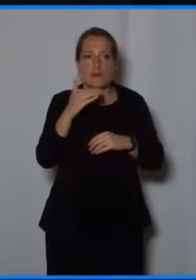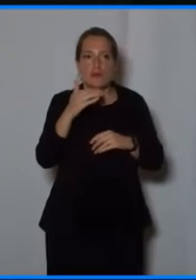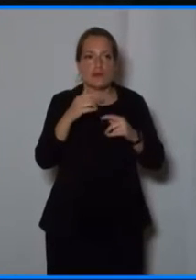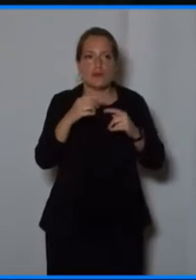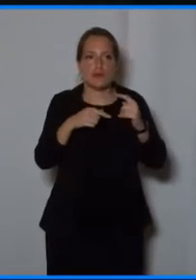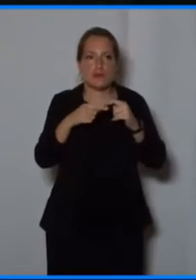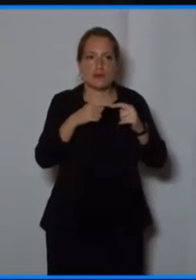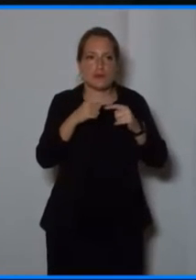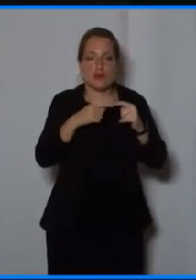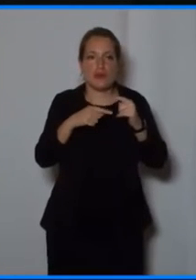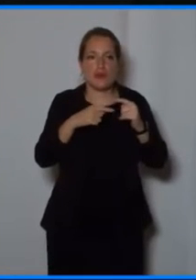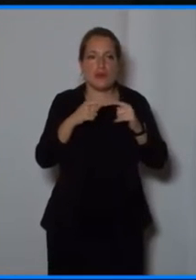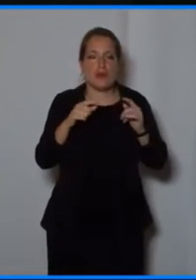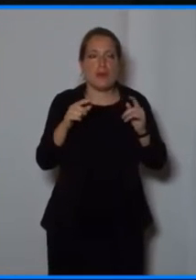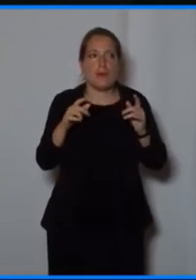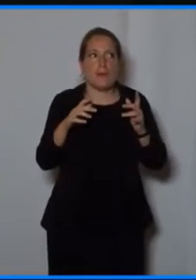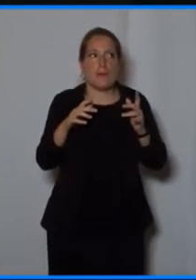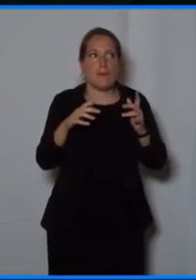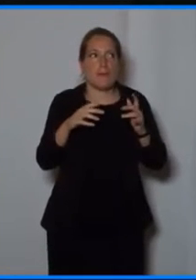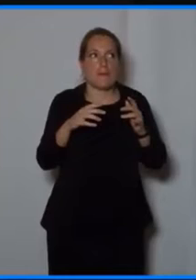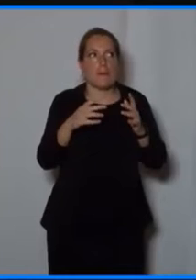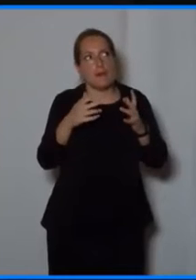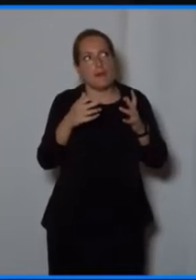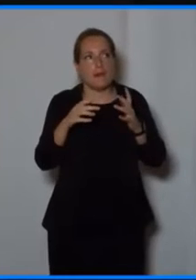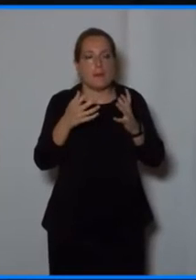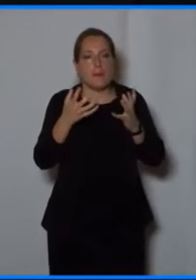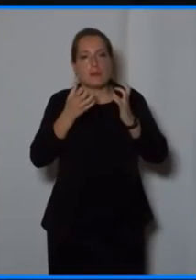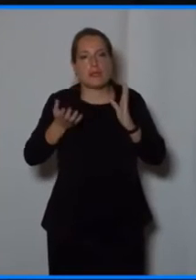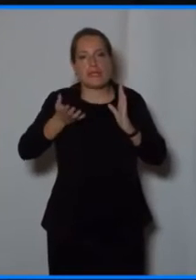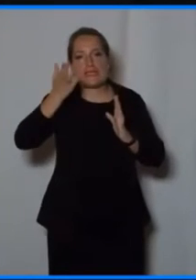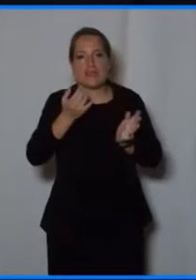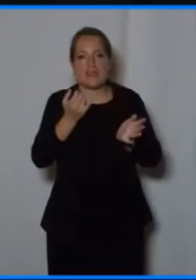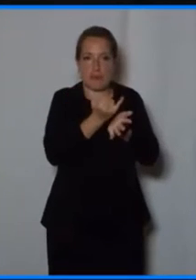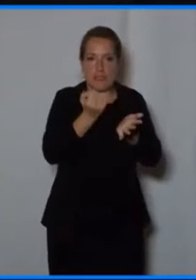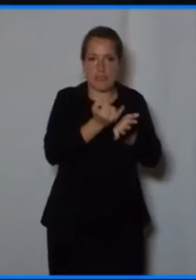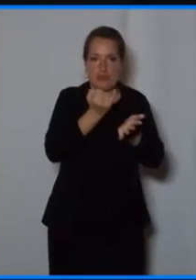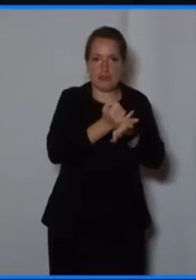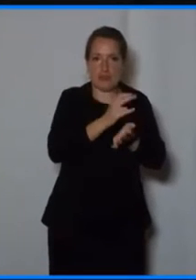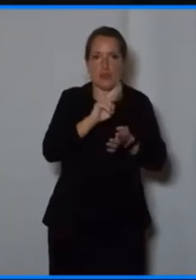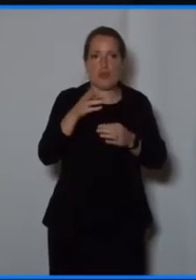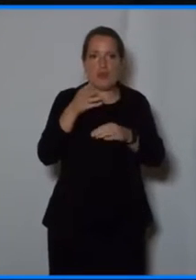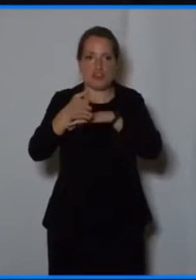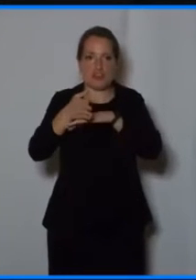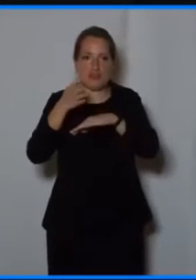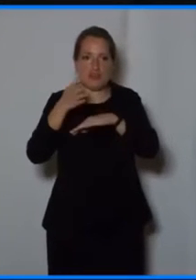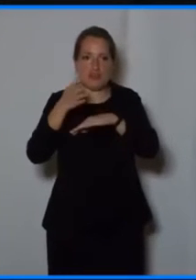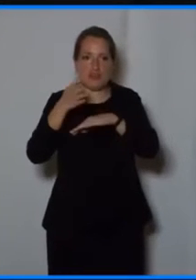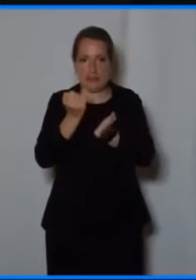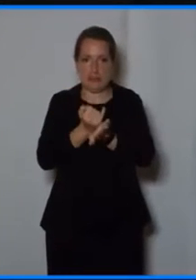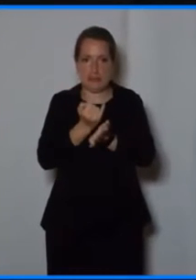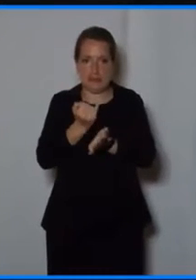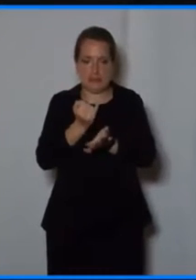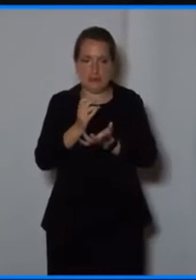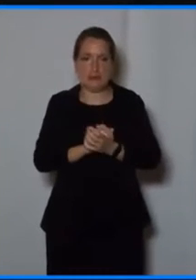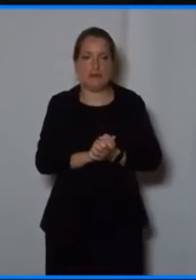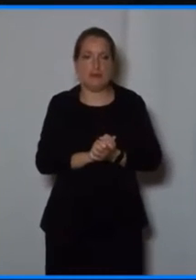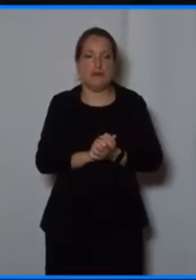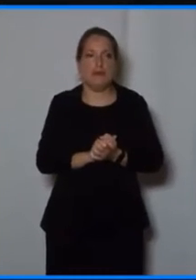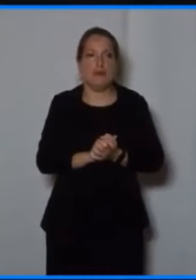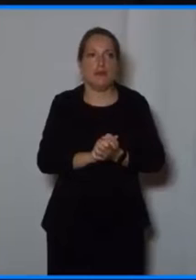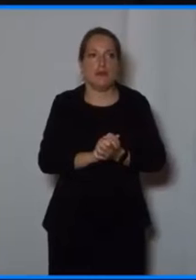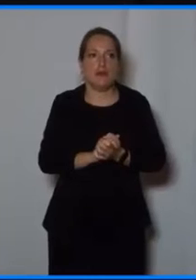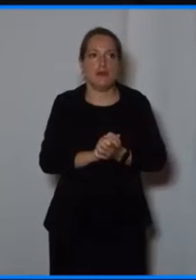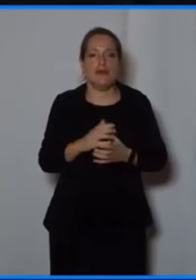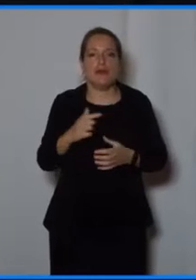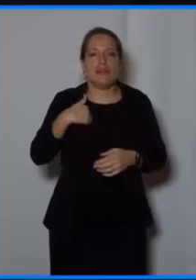busy. What they need is information on the point of action. And I'm not at all suggesting that we are going to replace, you know, nurses